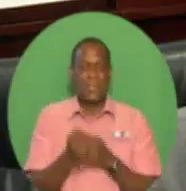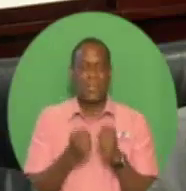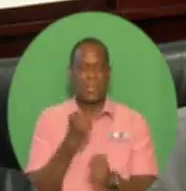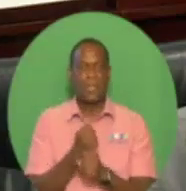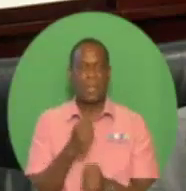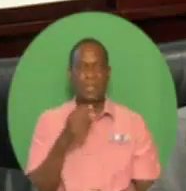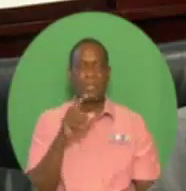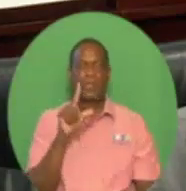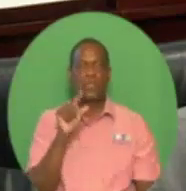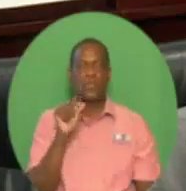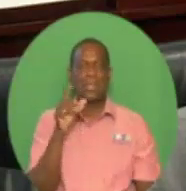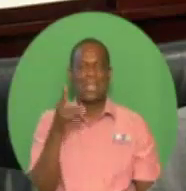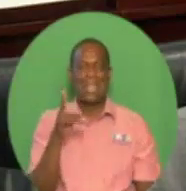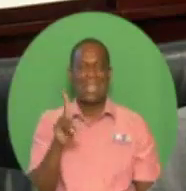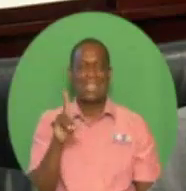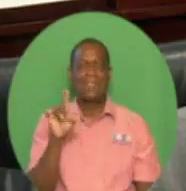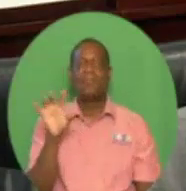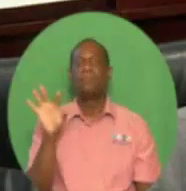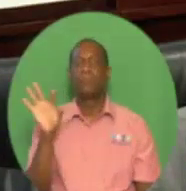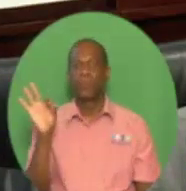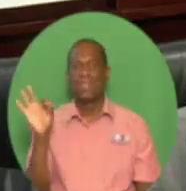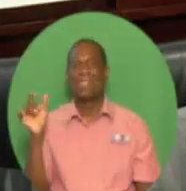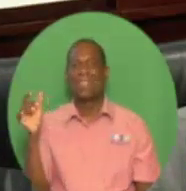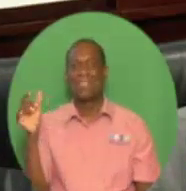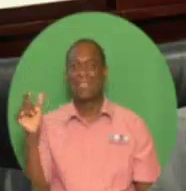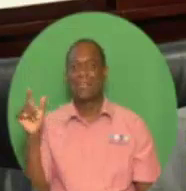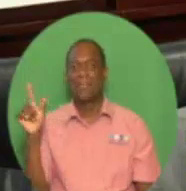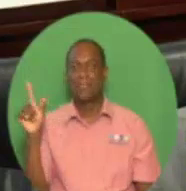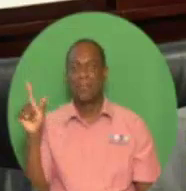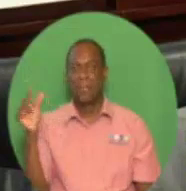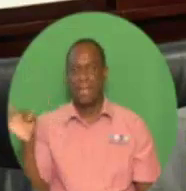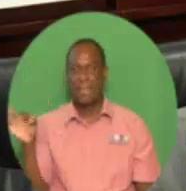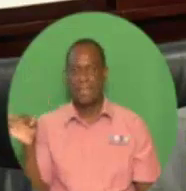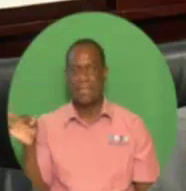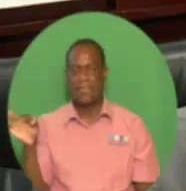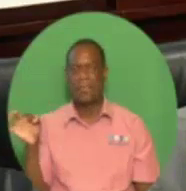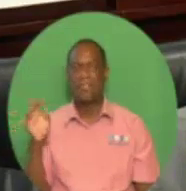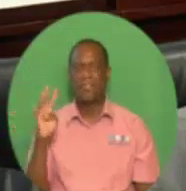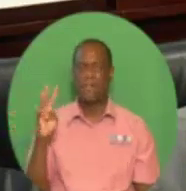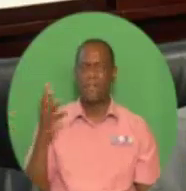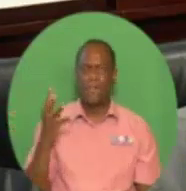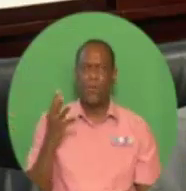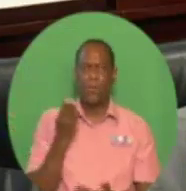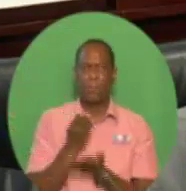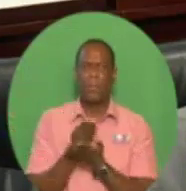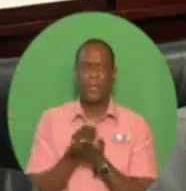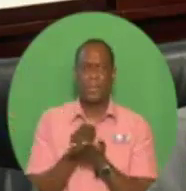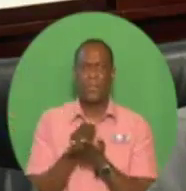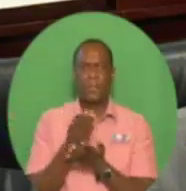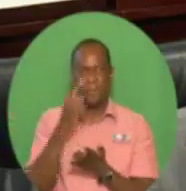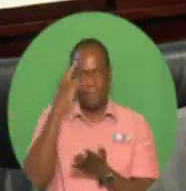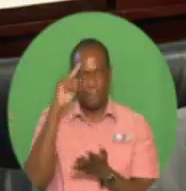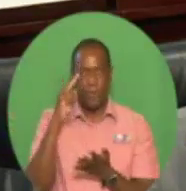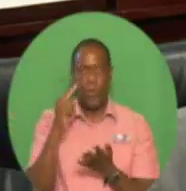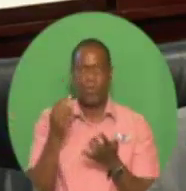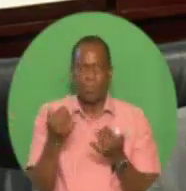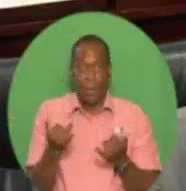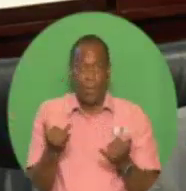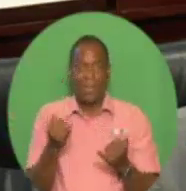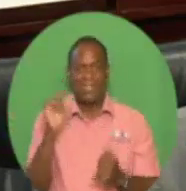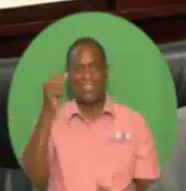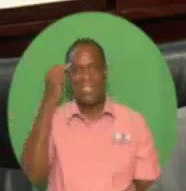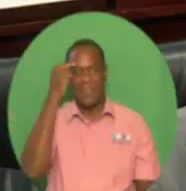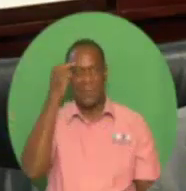-2019, the fourth budget of the present government. When this PNM